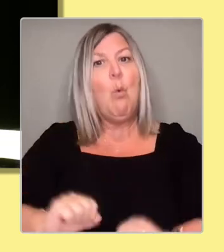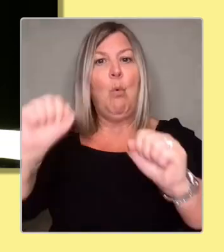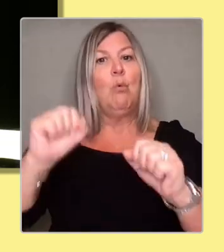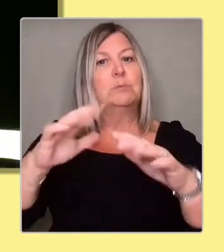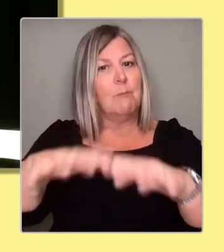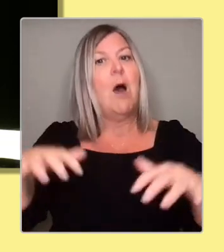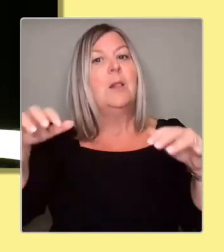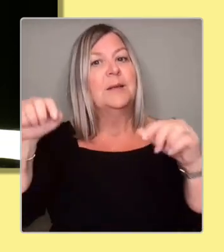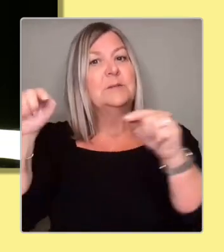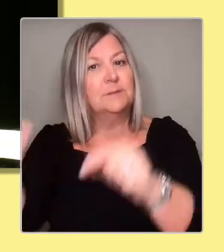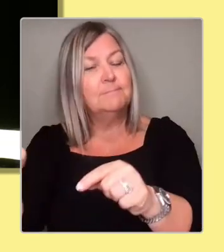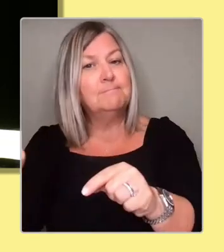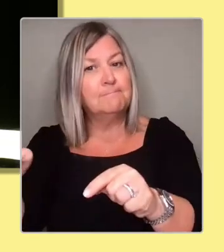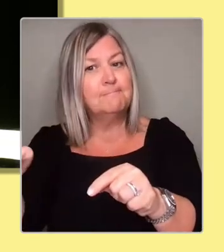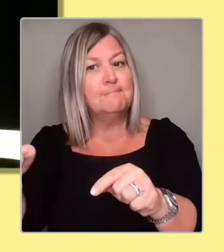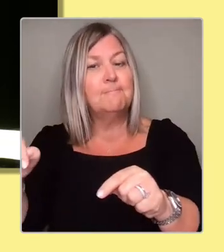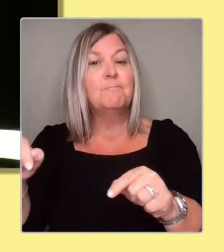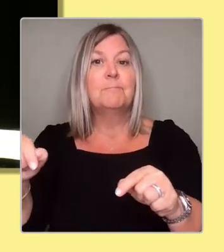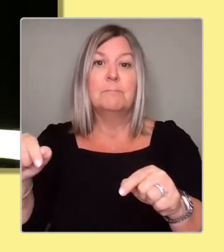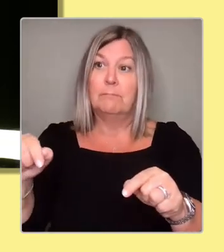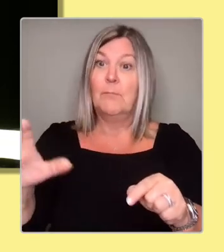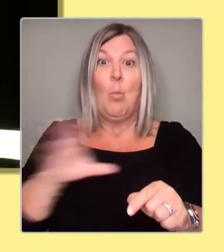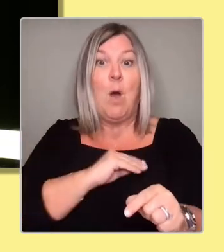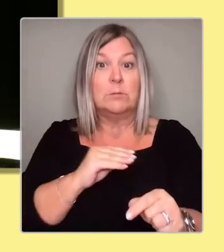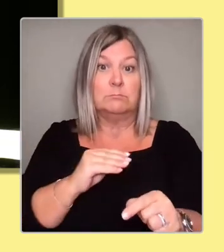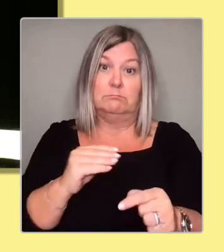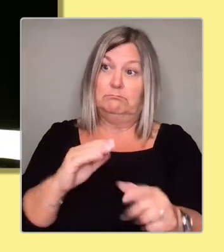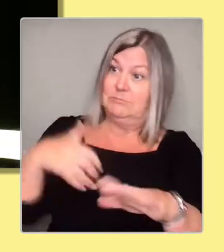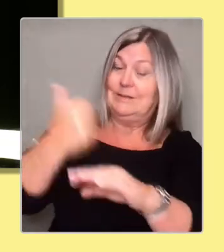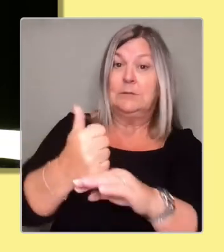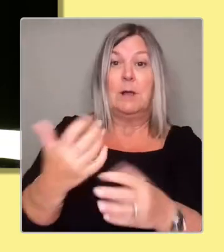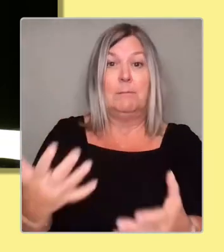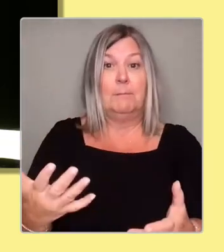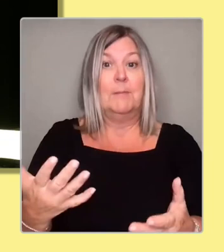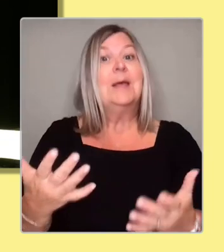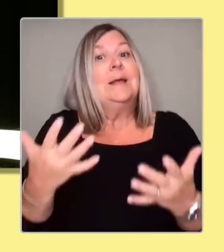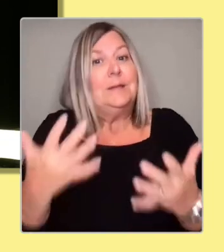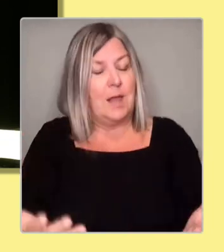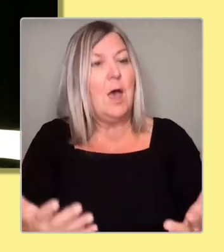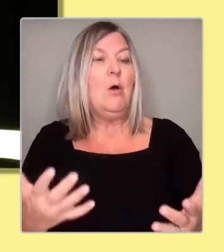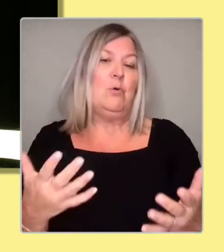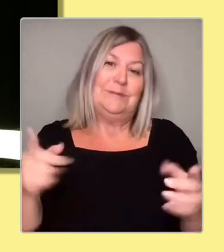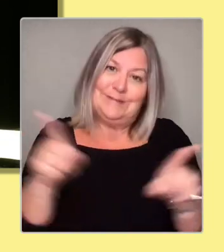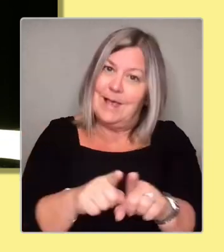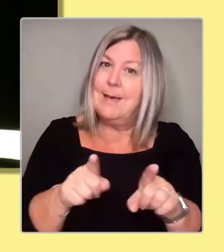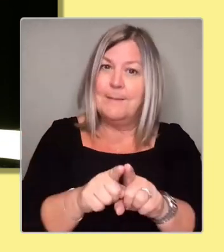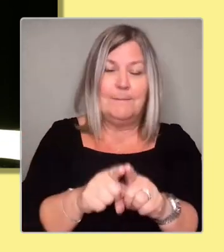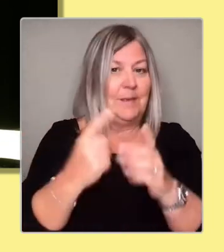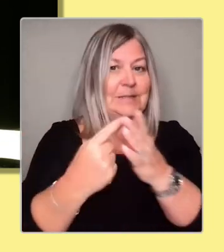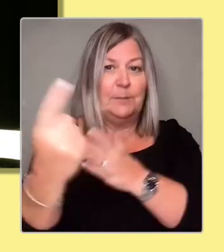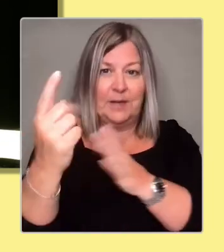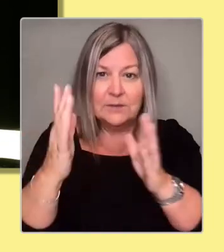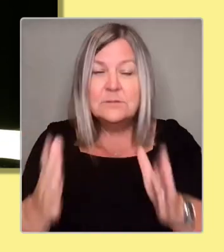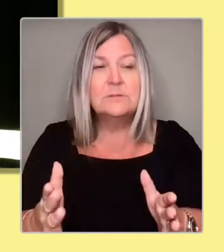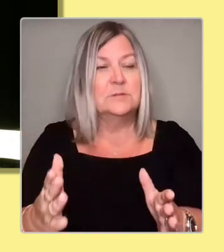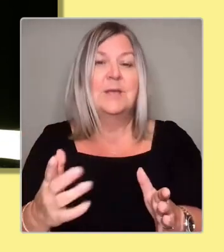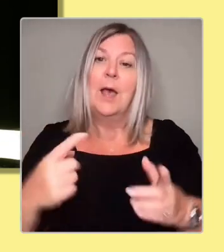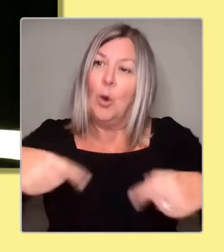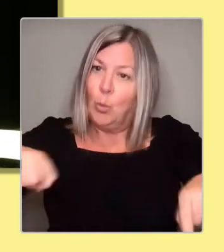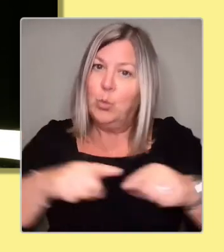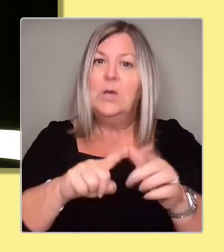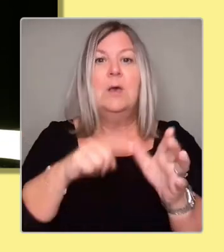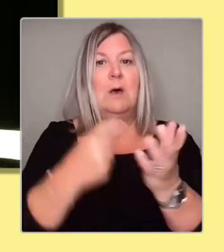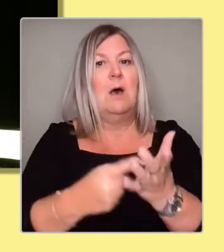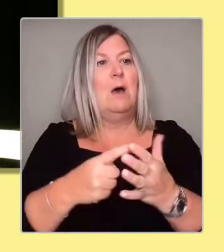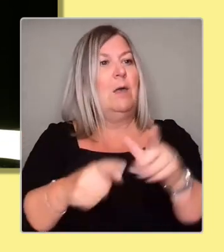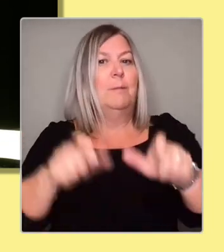yes, we are the people. It must be embodying that spirit. If we do that, then I promise you